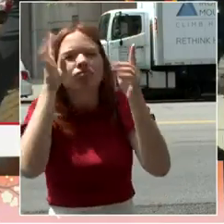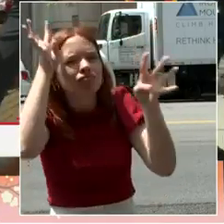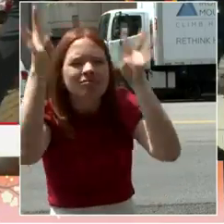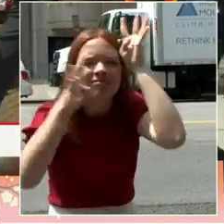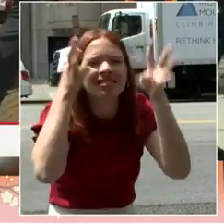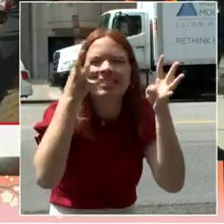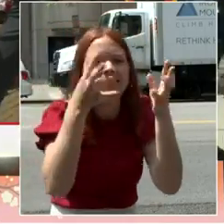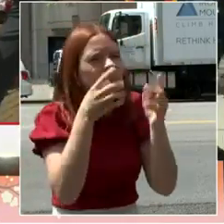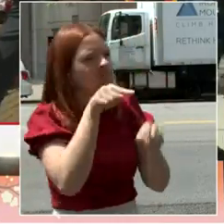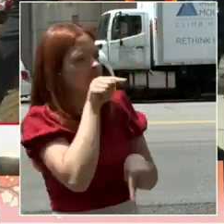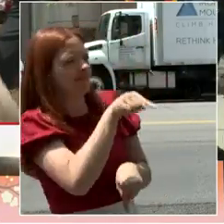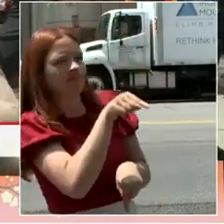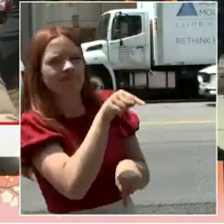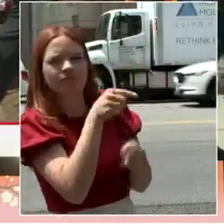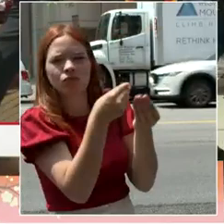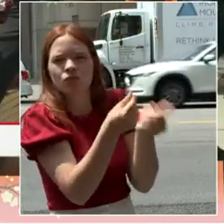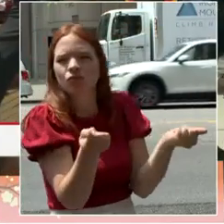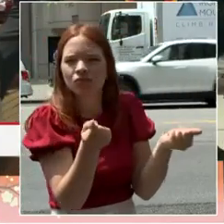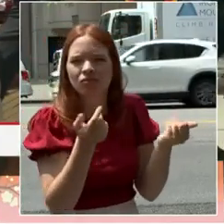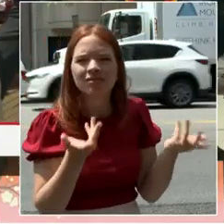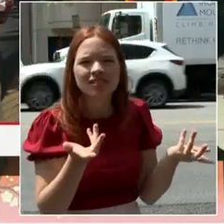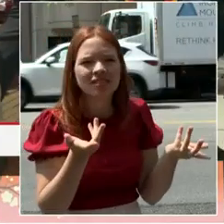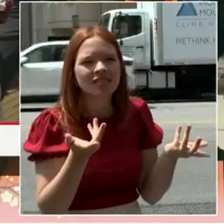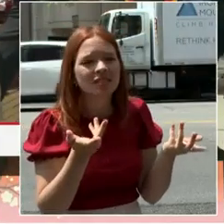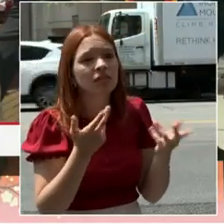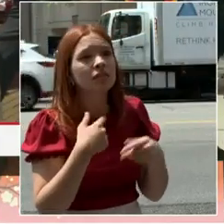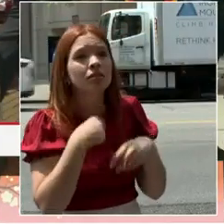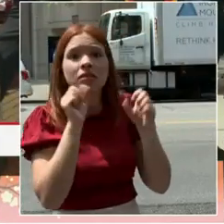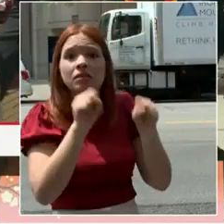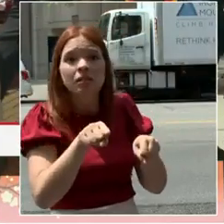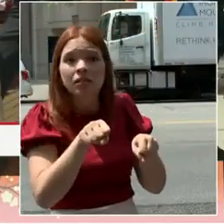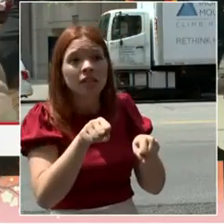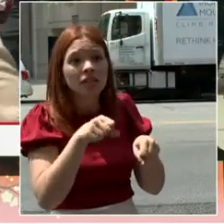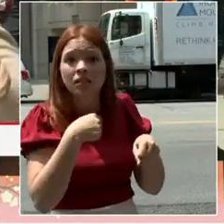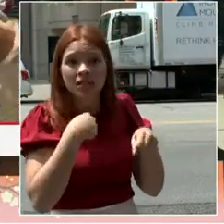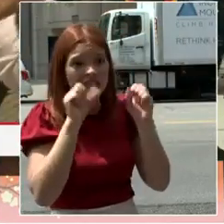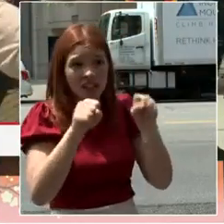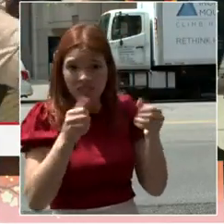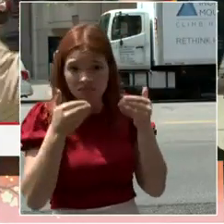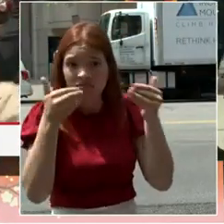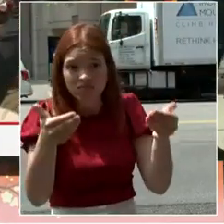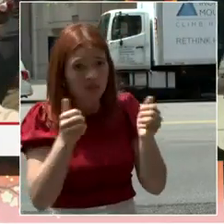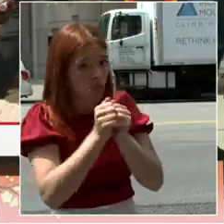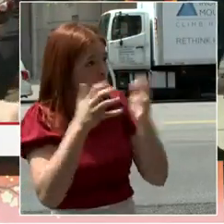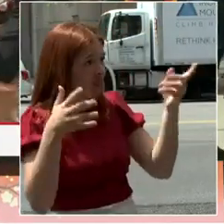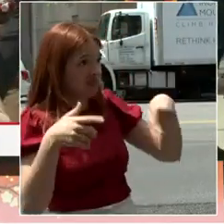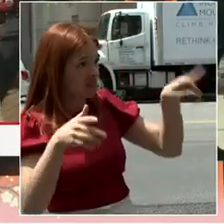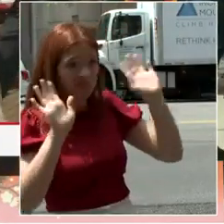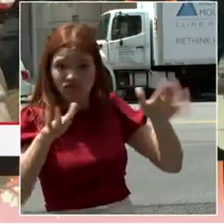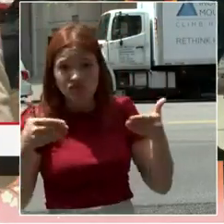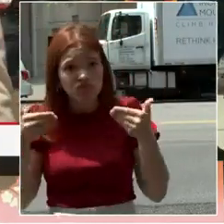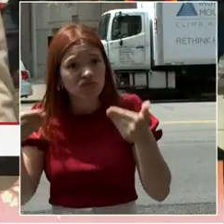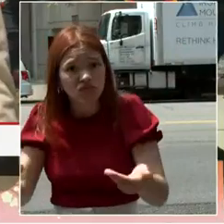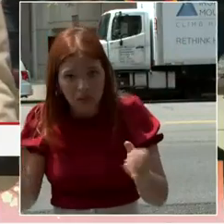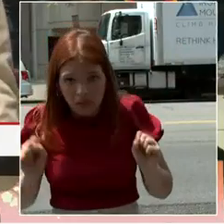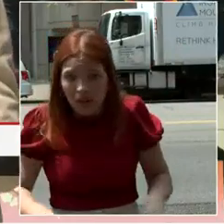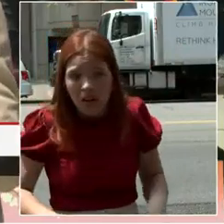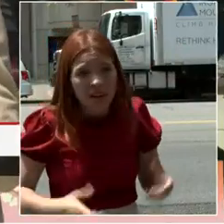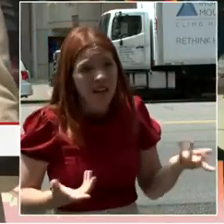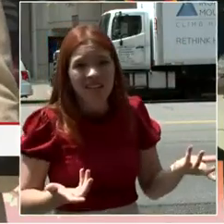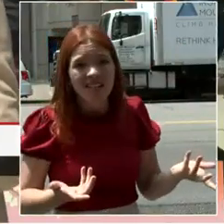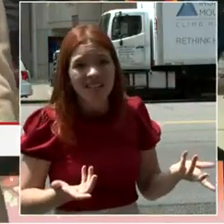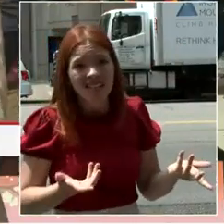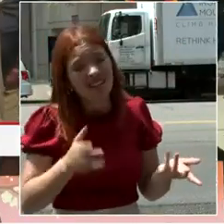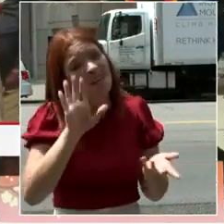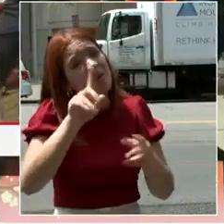or without you. Rather do it with you. But I've got to do it regardless. So we have unleashed and we have been.